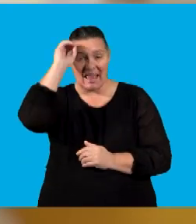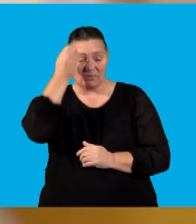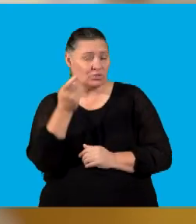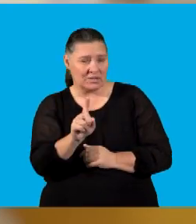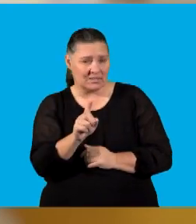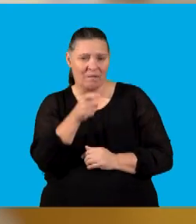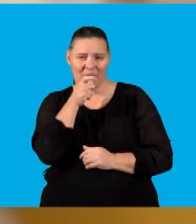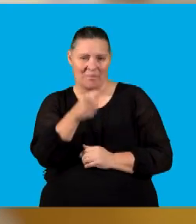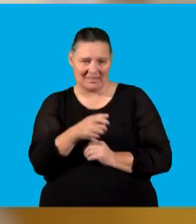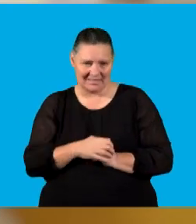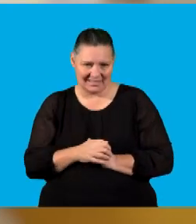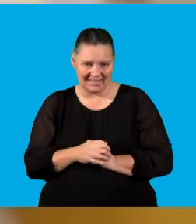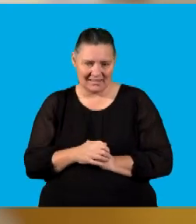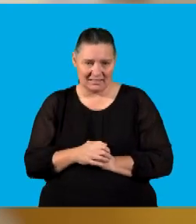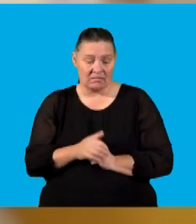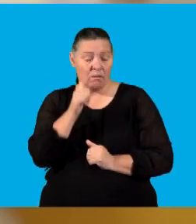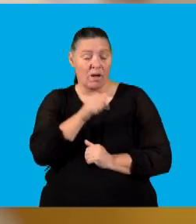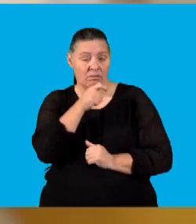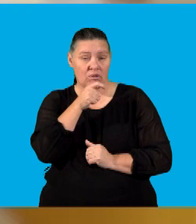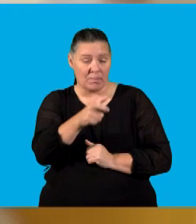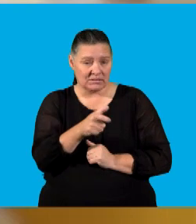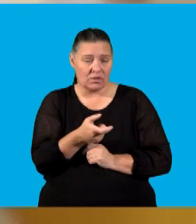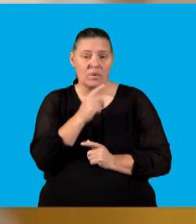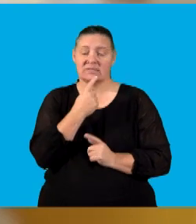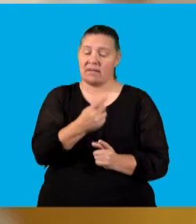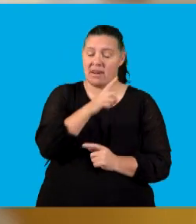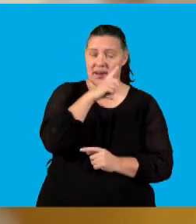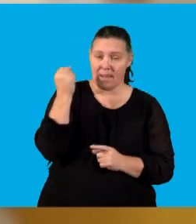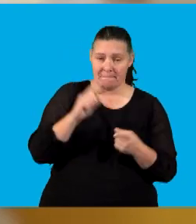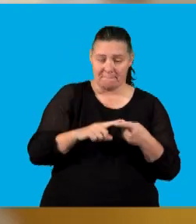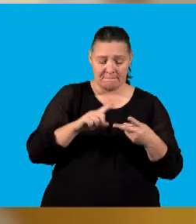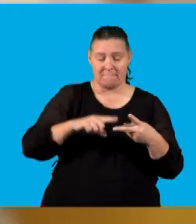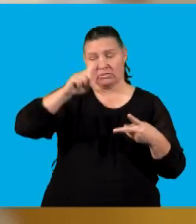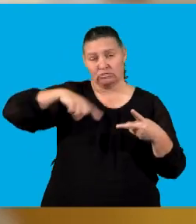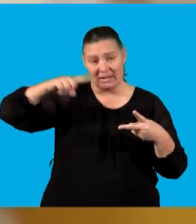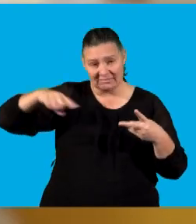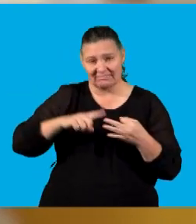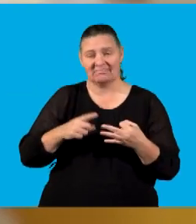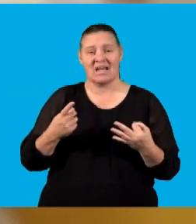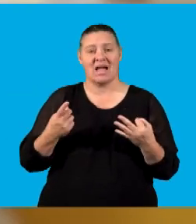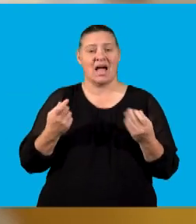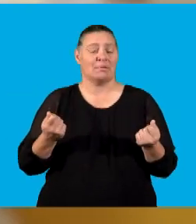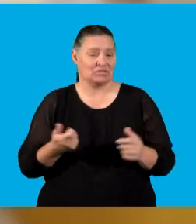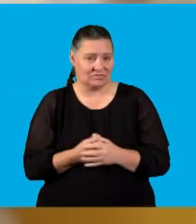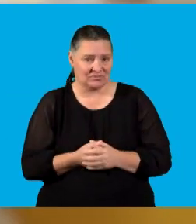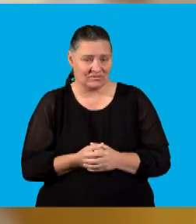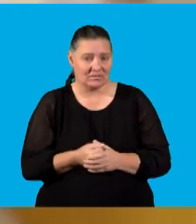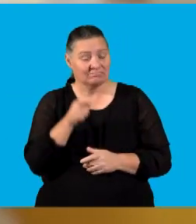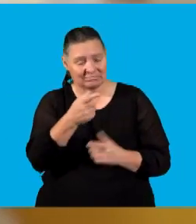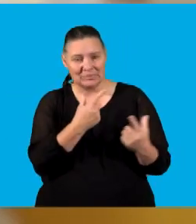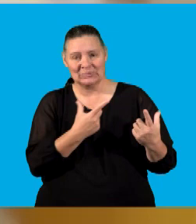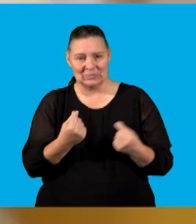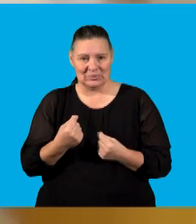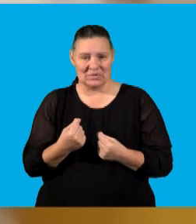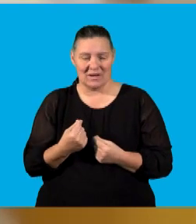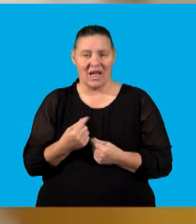But the interesting part was in the commenting. When we were commenting, we mentioned the name, the trend, and the figures. So